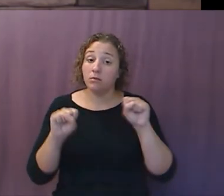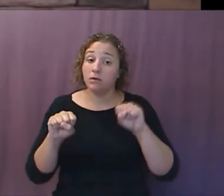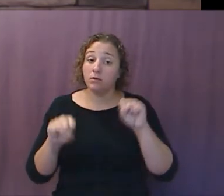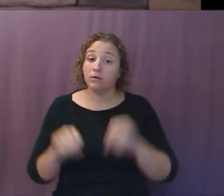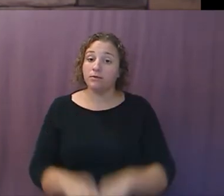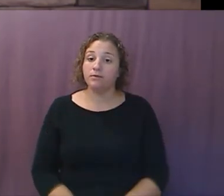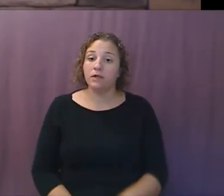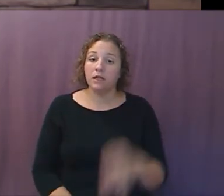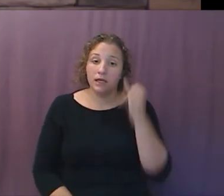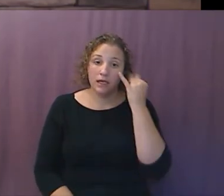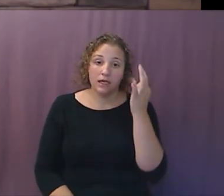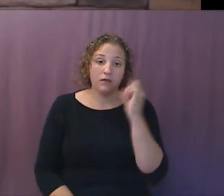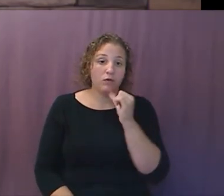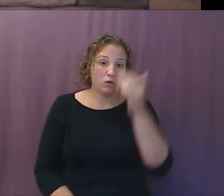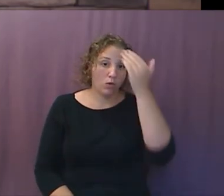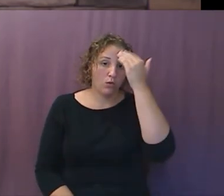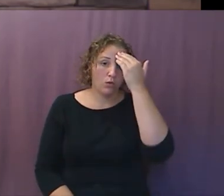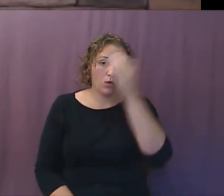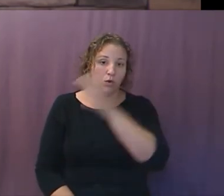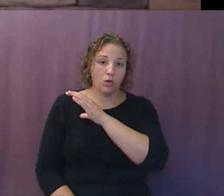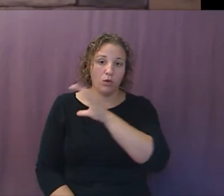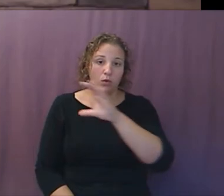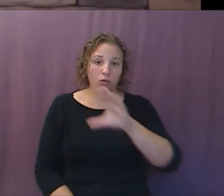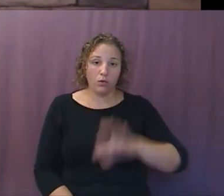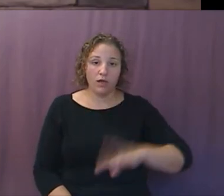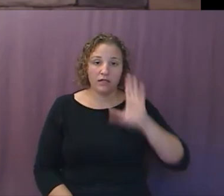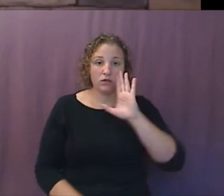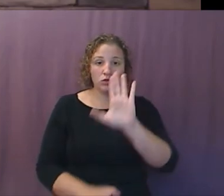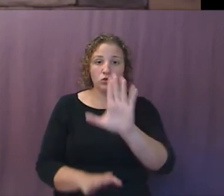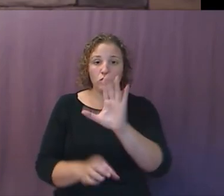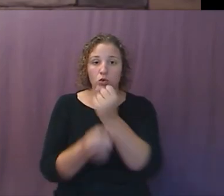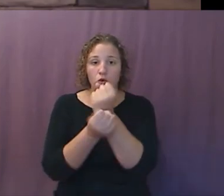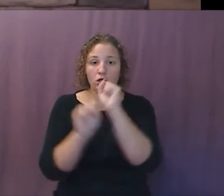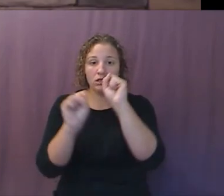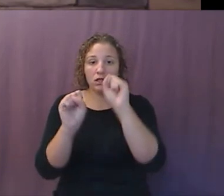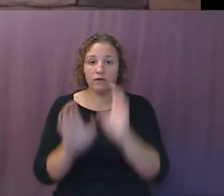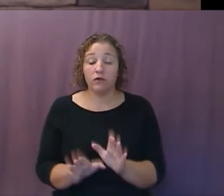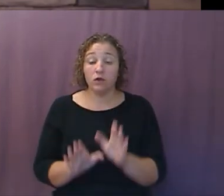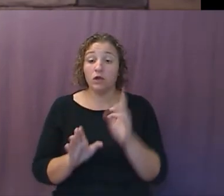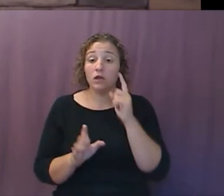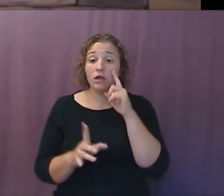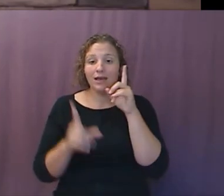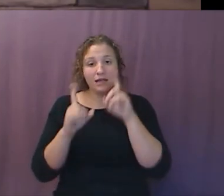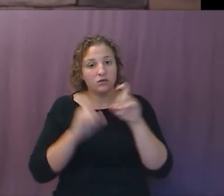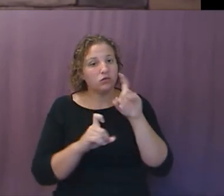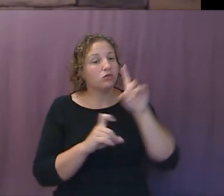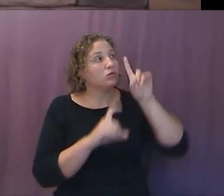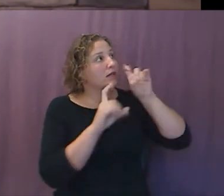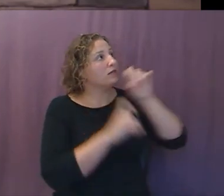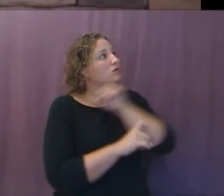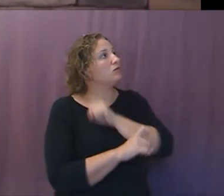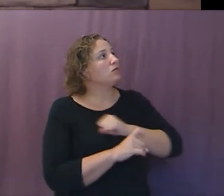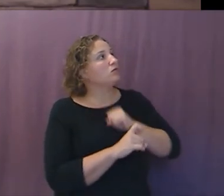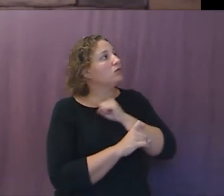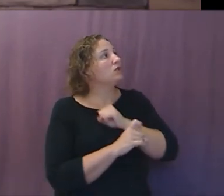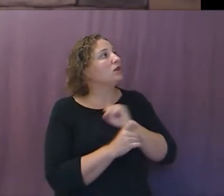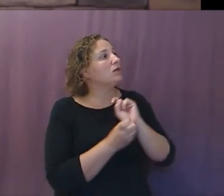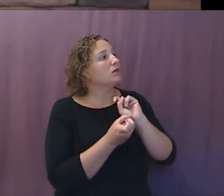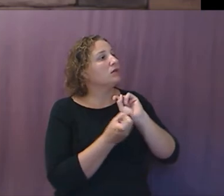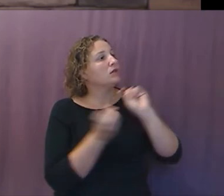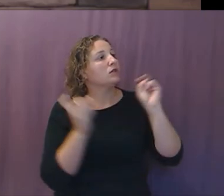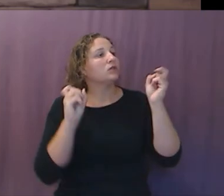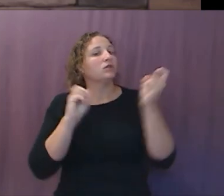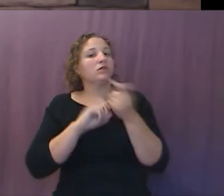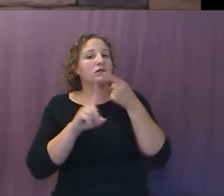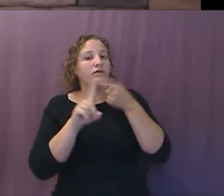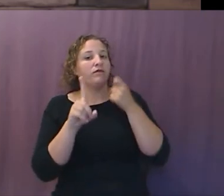If you don't know Christ as your Savior, may I strongly encourage you to repent and receive Him in your heart by faith, to turn from your sin and ask